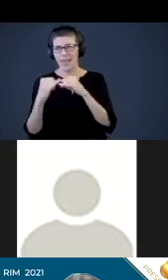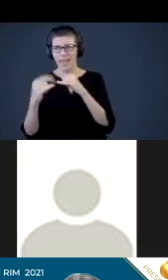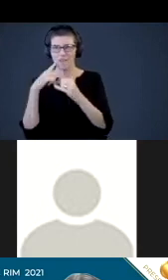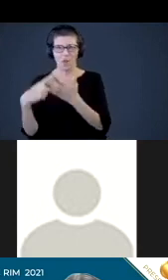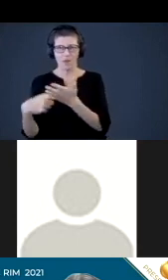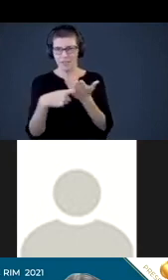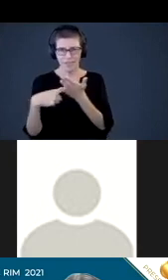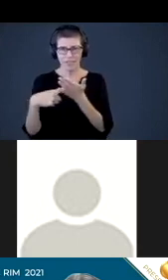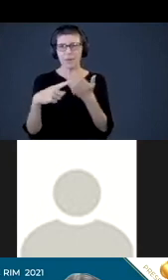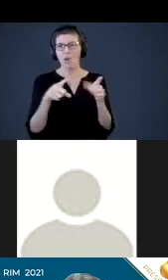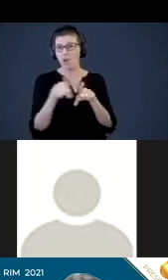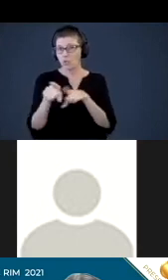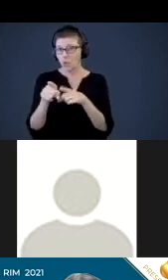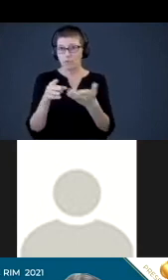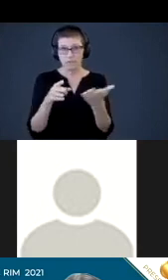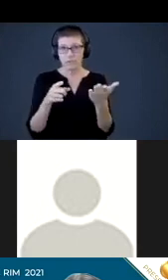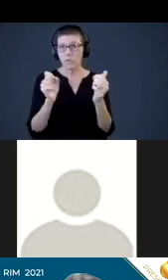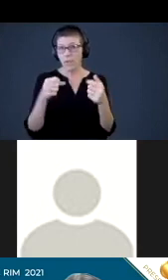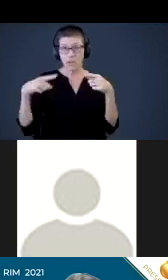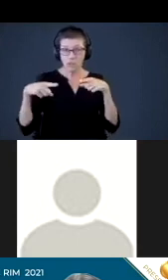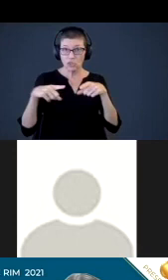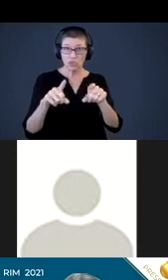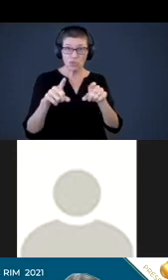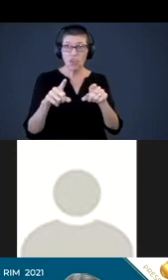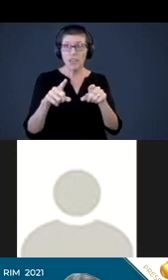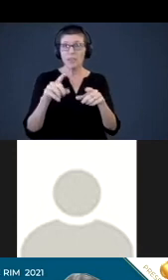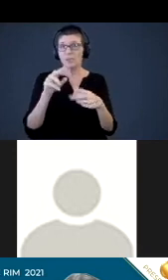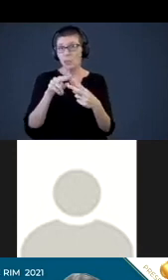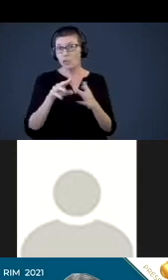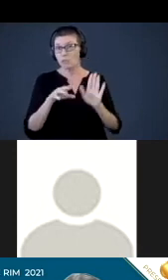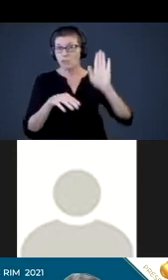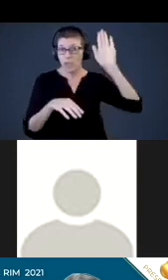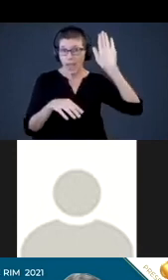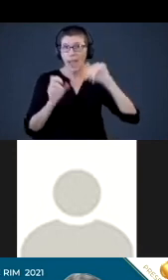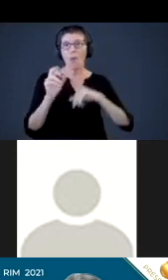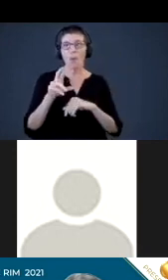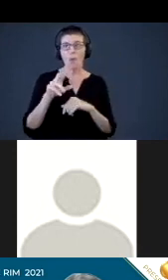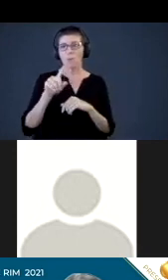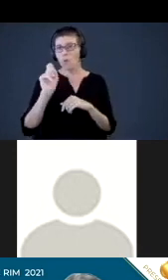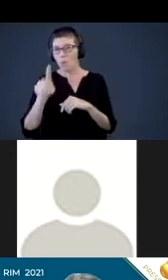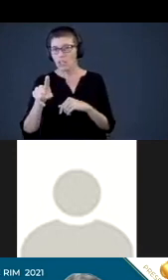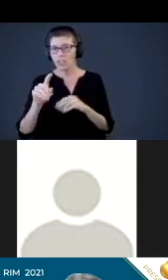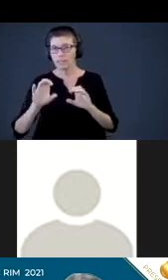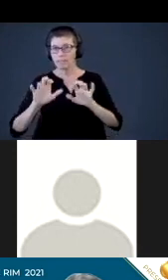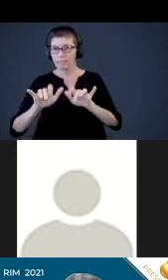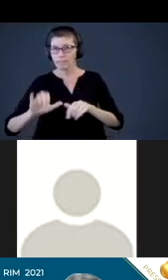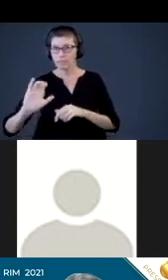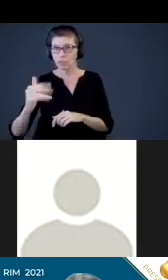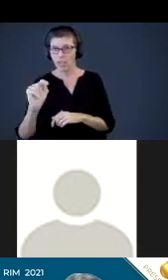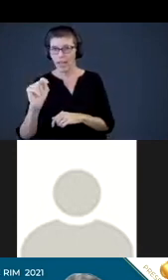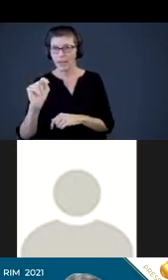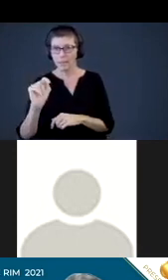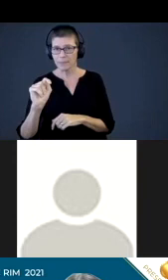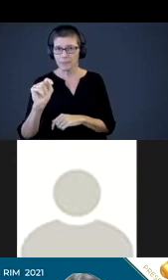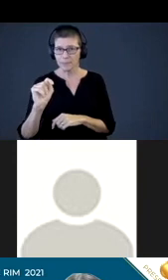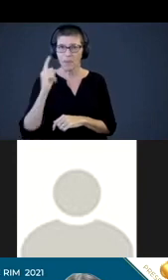but also feel free during to either raise your hand or put your questions in the chat. I'm happy to address them to